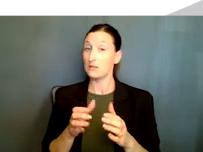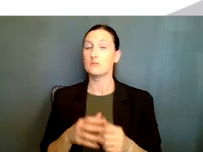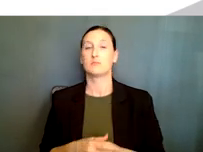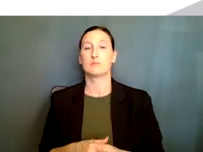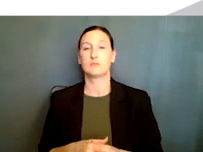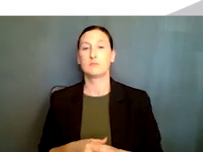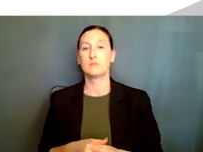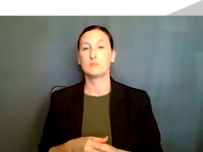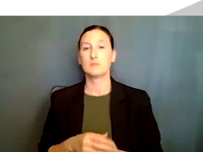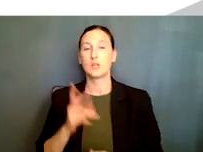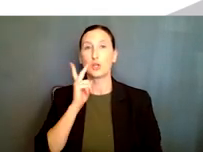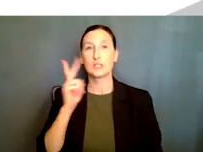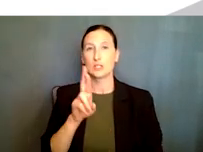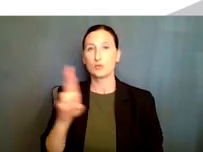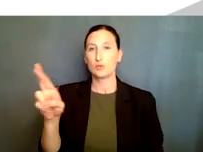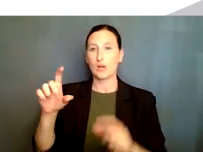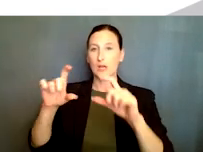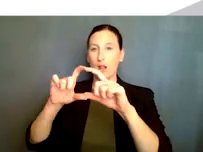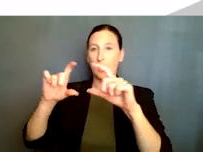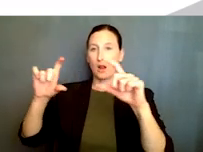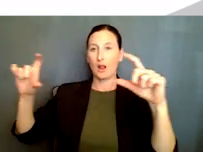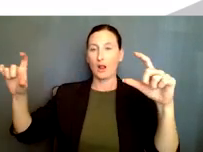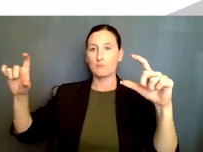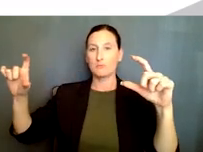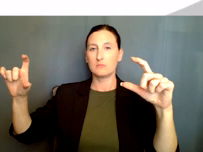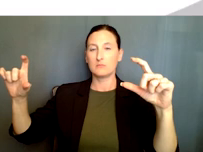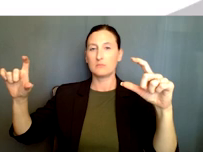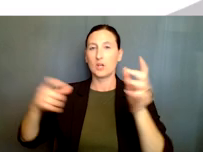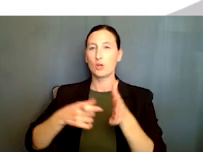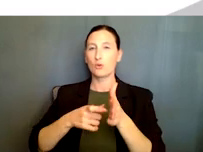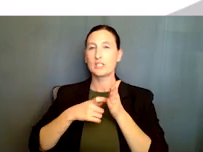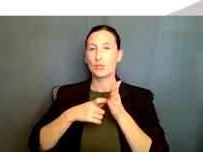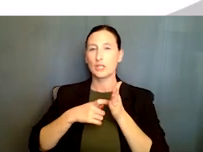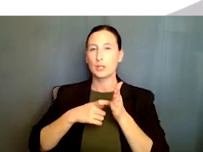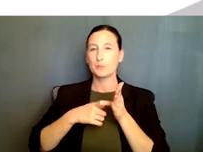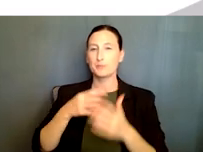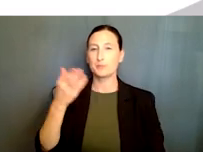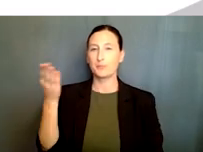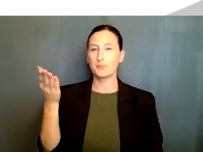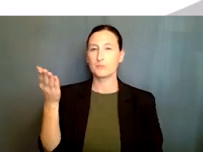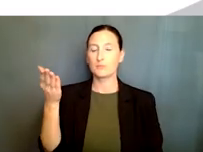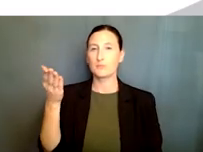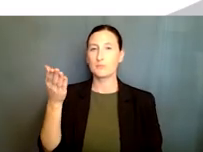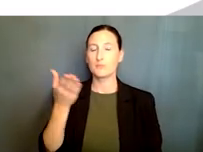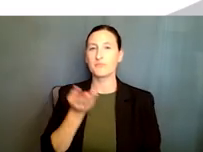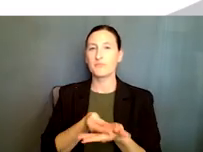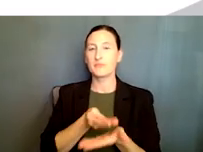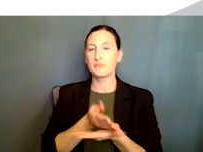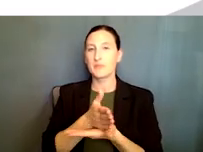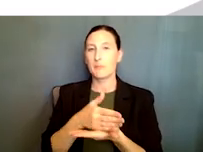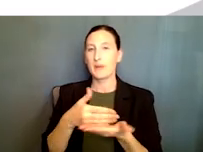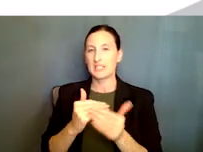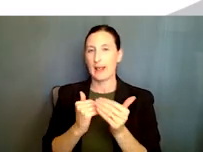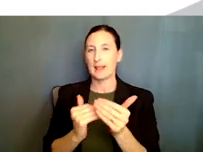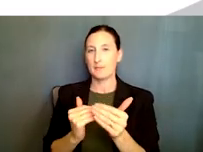See here to the right, the characteristics of those small projects. The budget is limited to 600,000, the